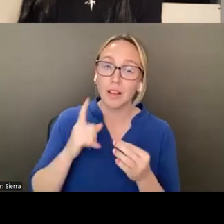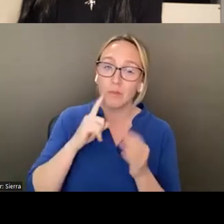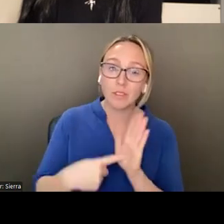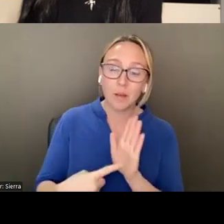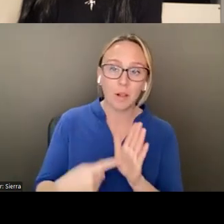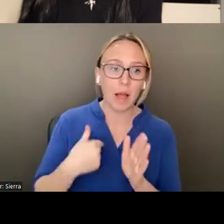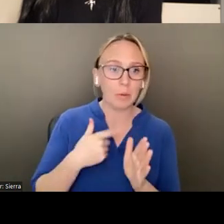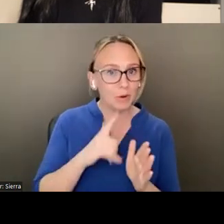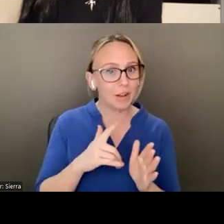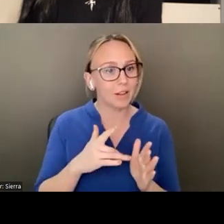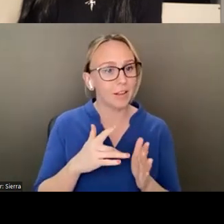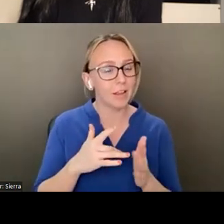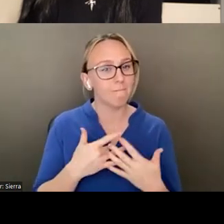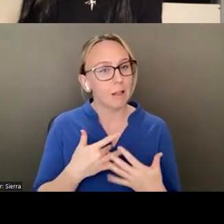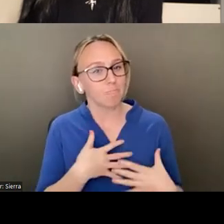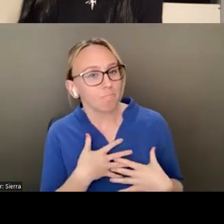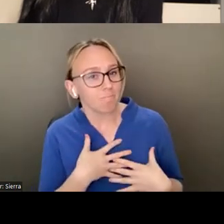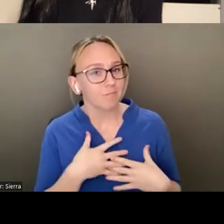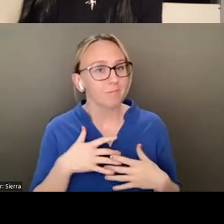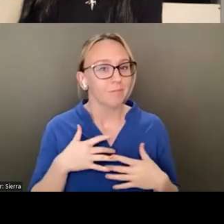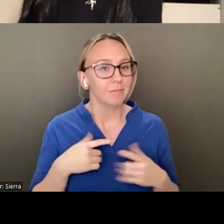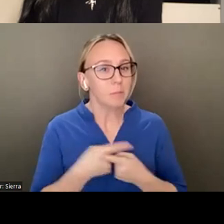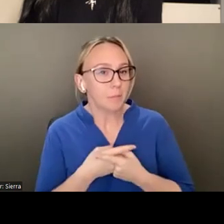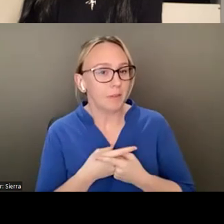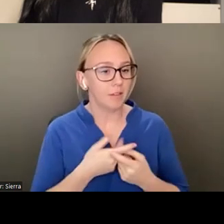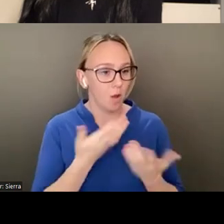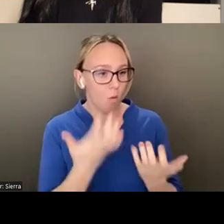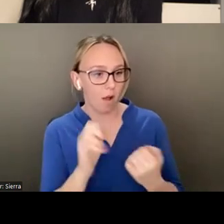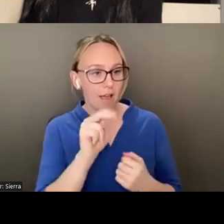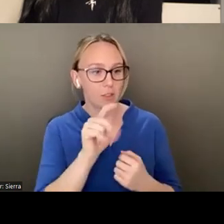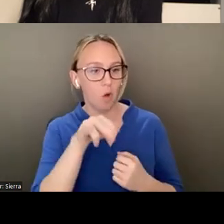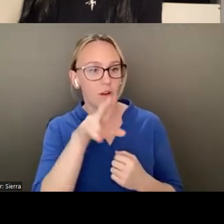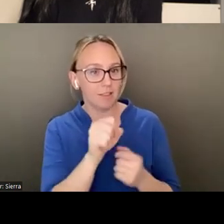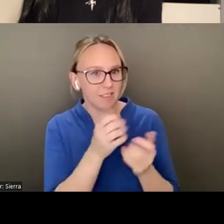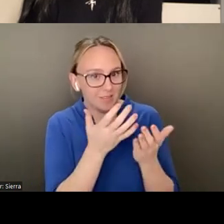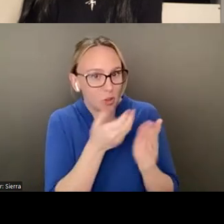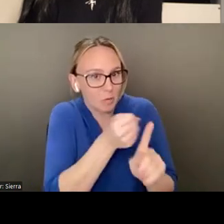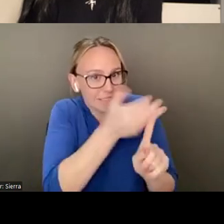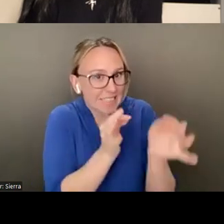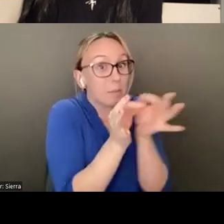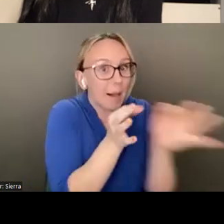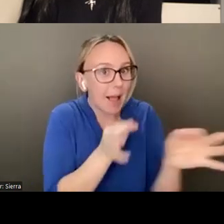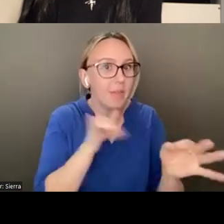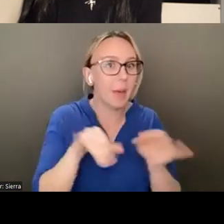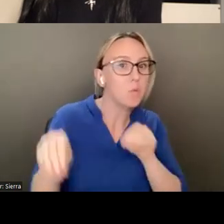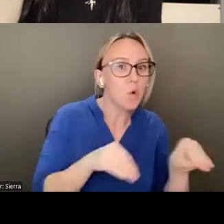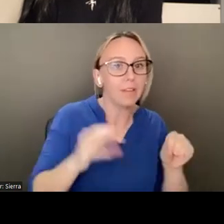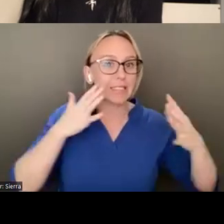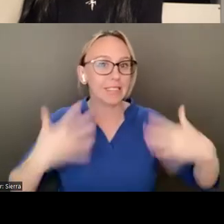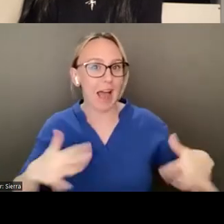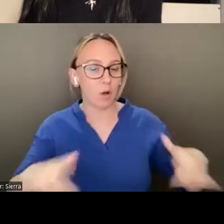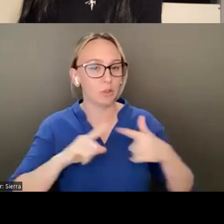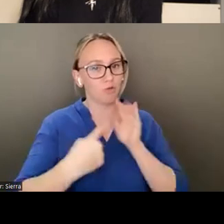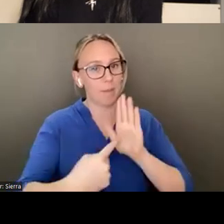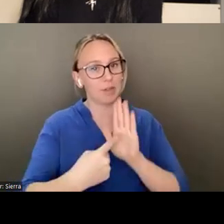ask Antonius to explain the movement and sounds you made versus wanting to just